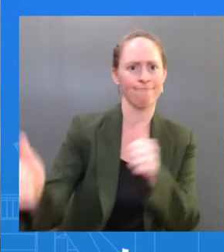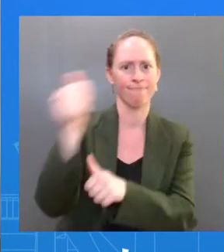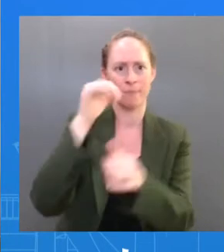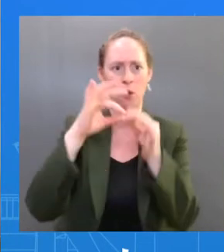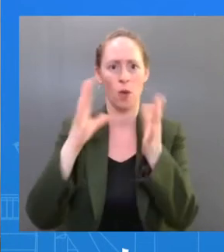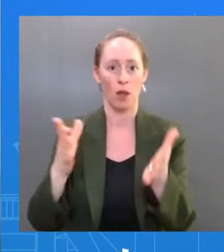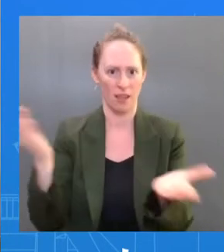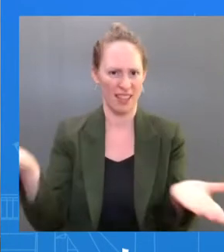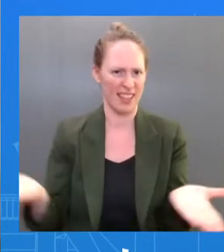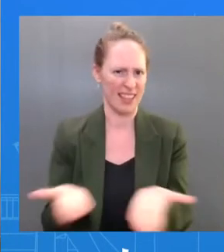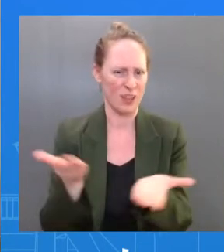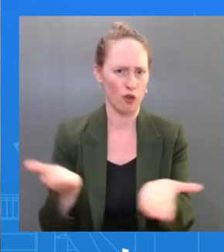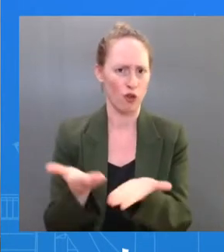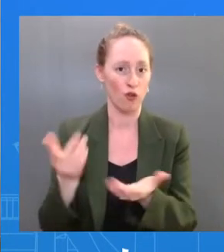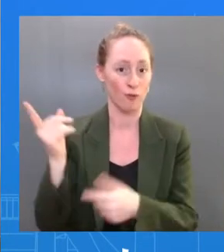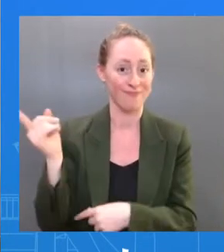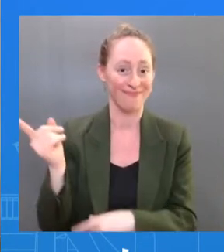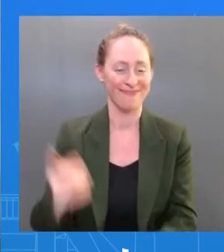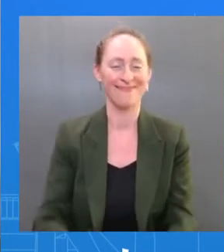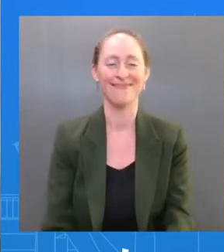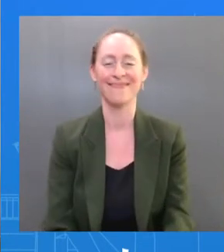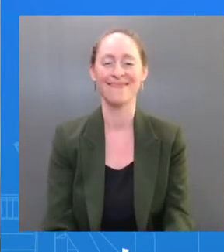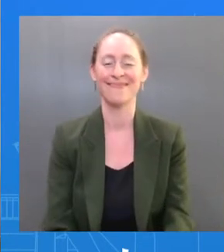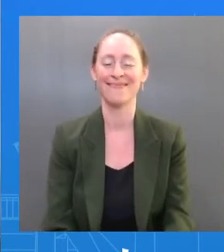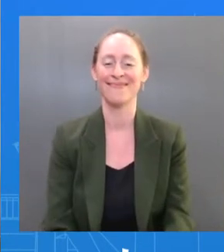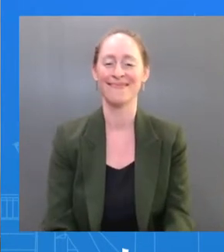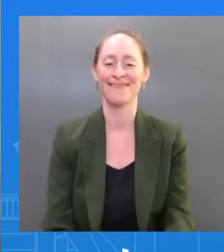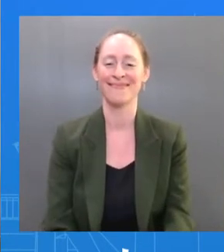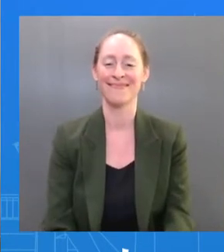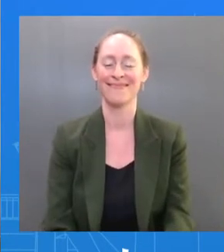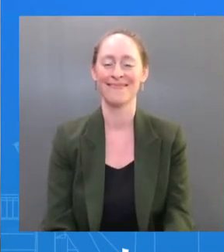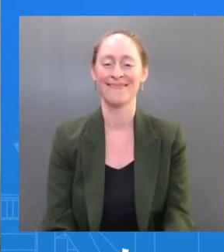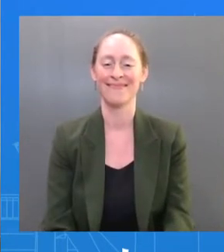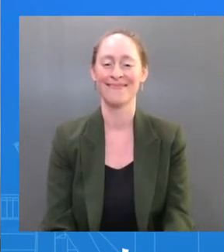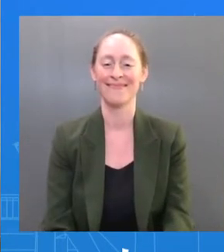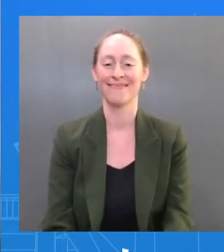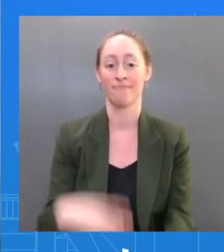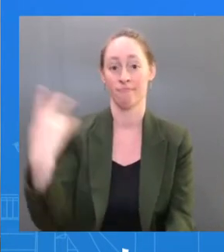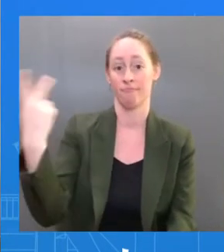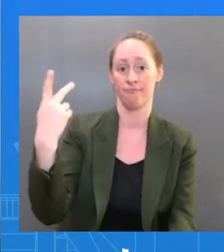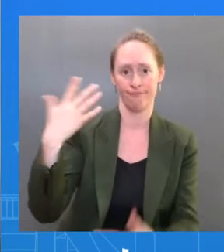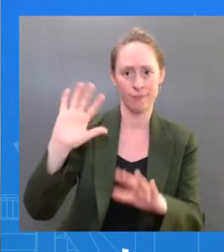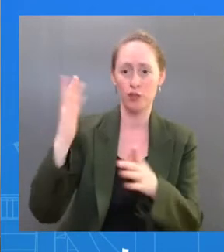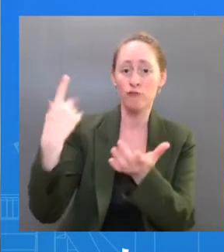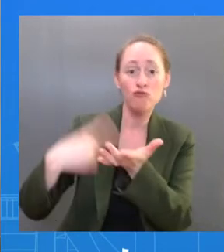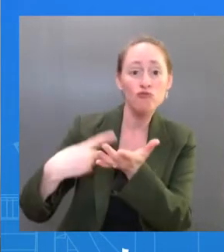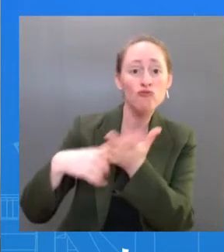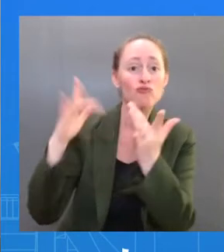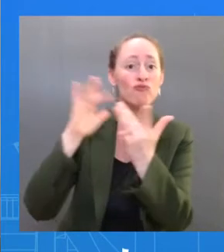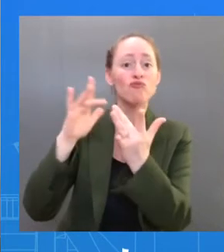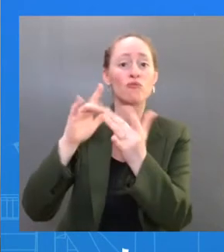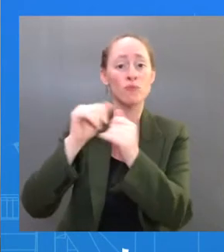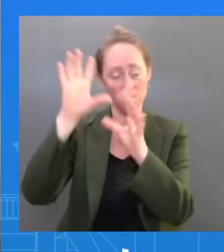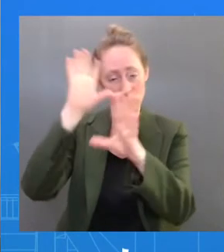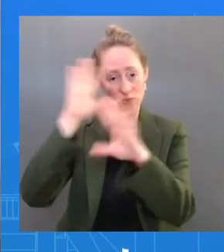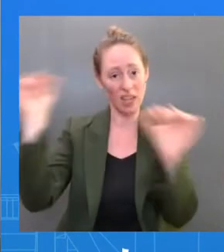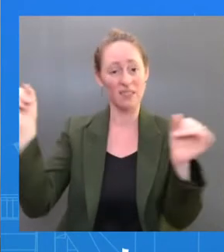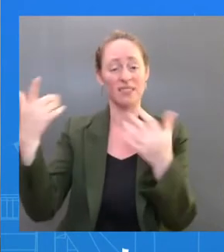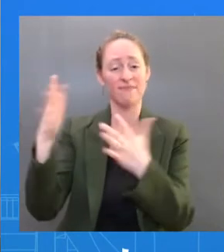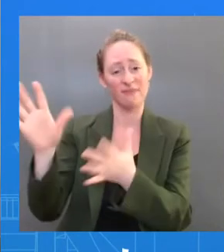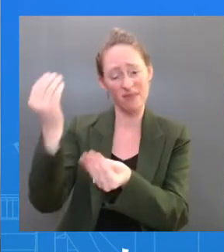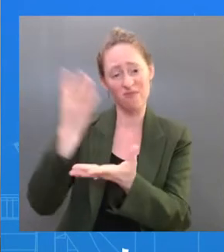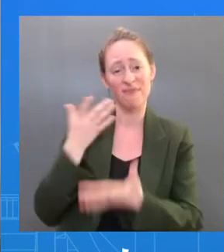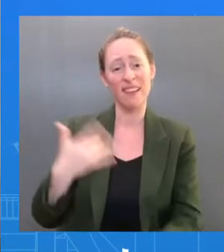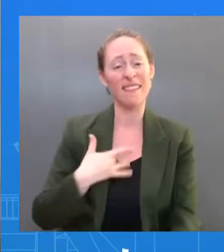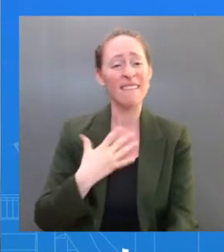Jha and I spoke to the President this morning and he said he's feeling fine. He has a little dry cough, as I just mentioned